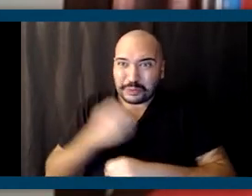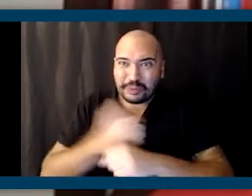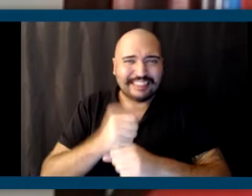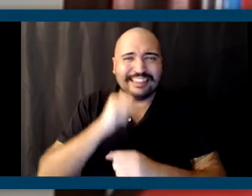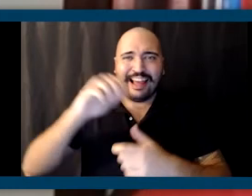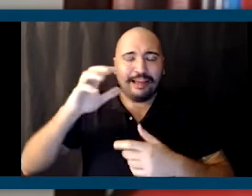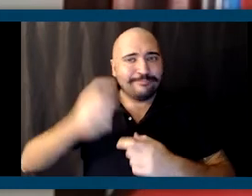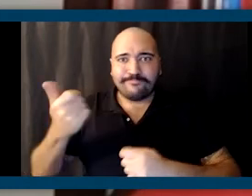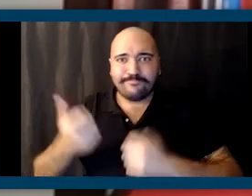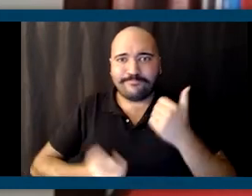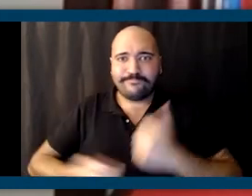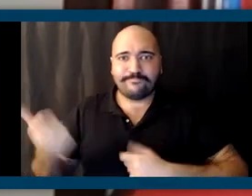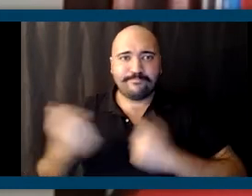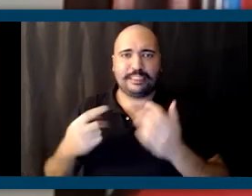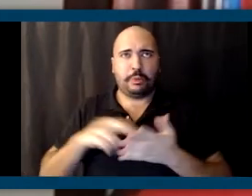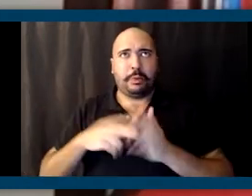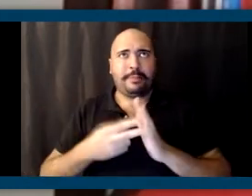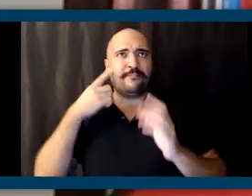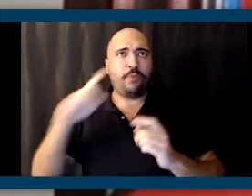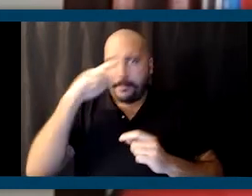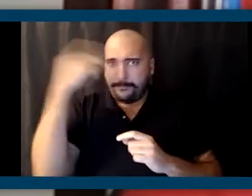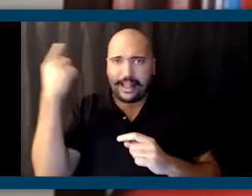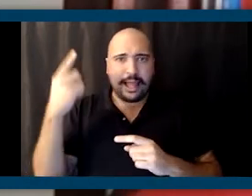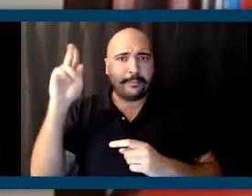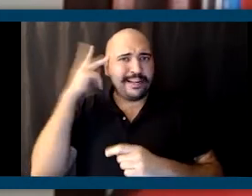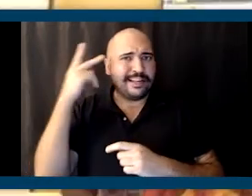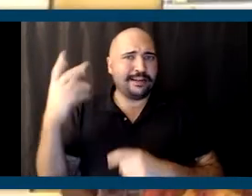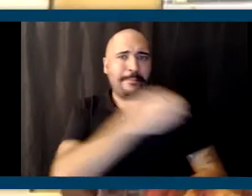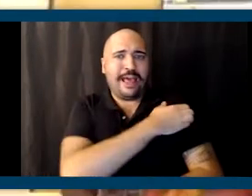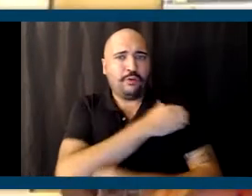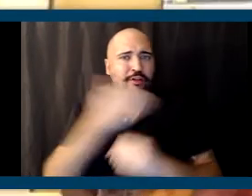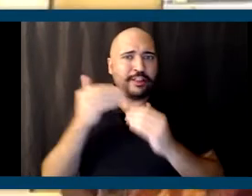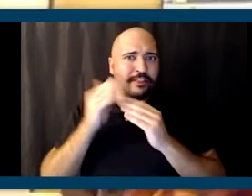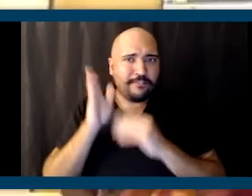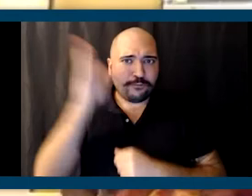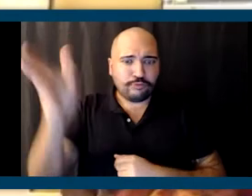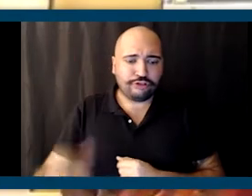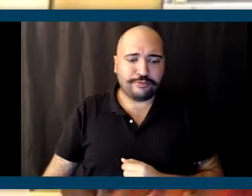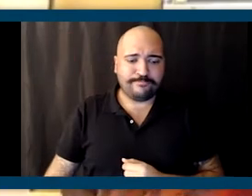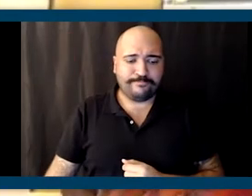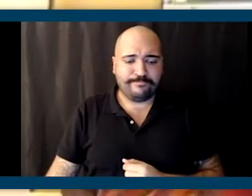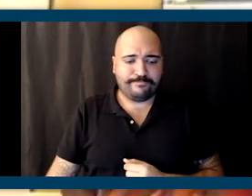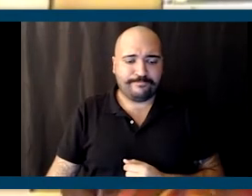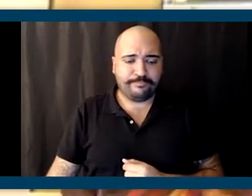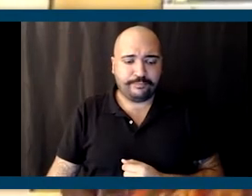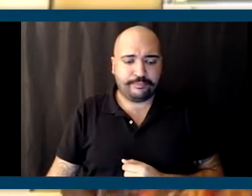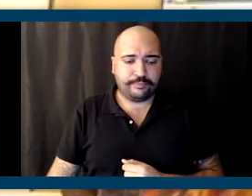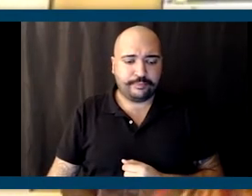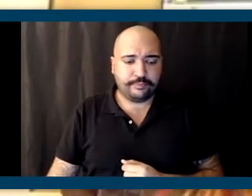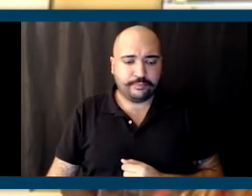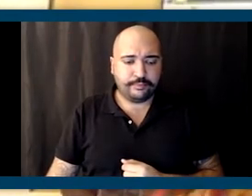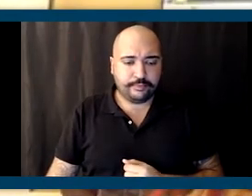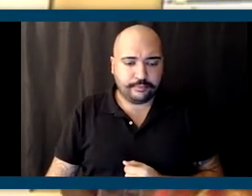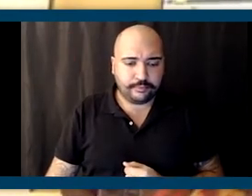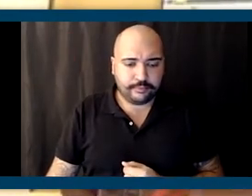mean for Black political power? Dr. Weber? Yes. Well, thank you, Corey, for introducing me tonight.